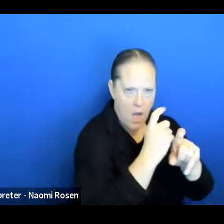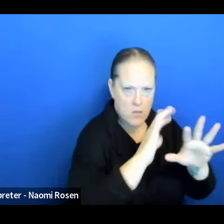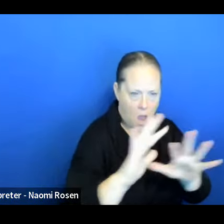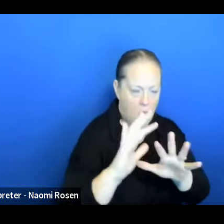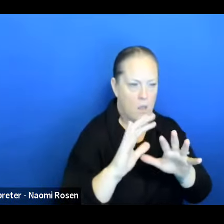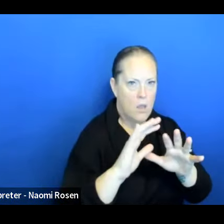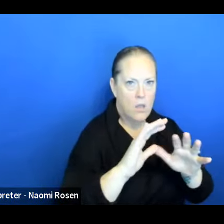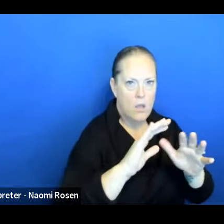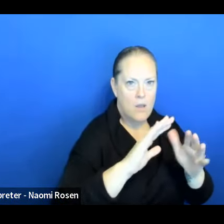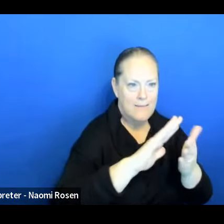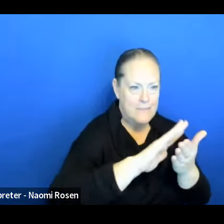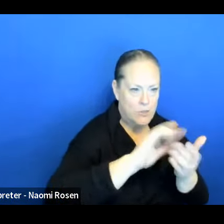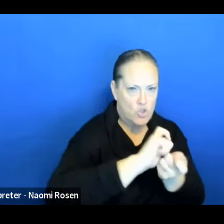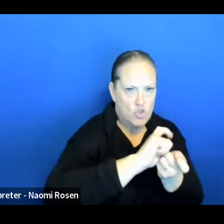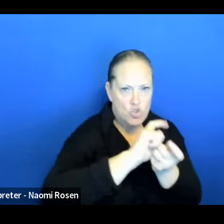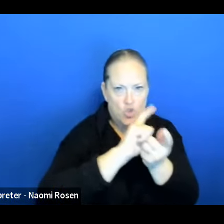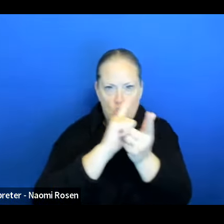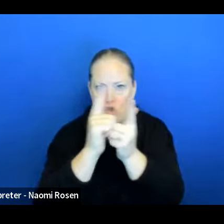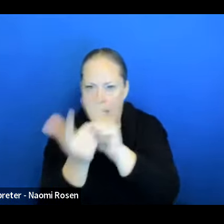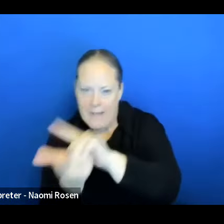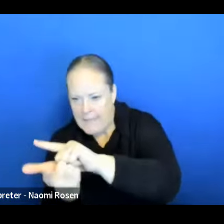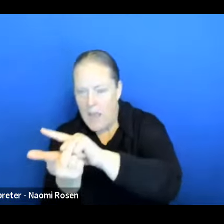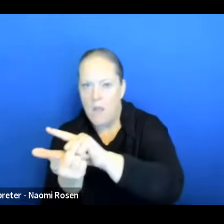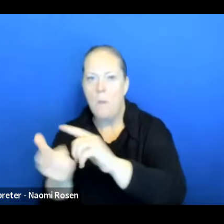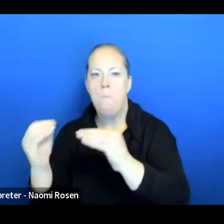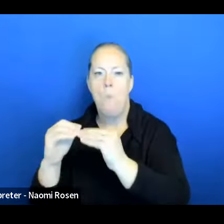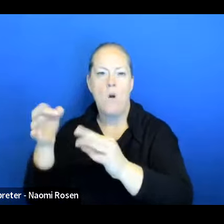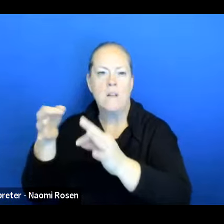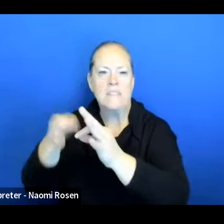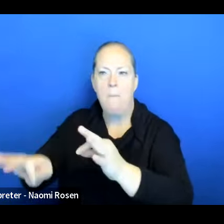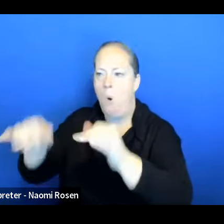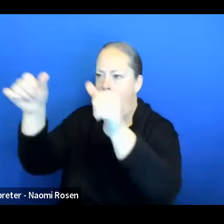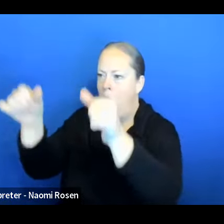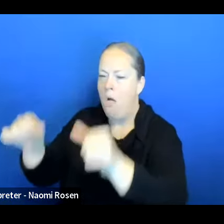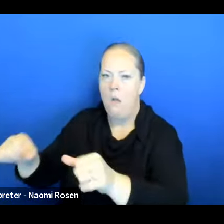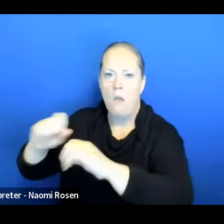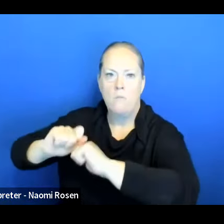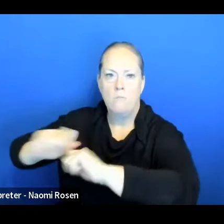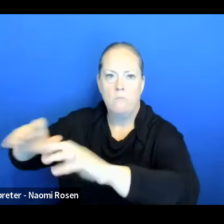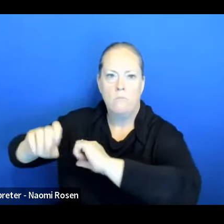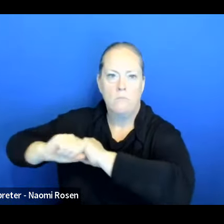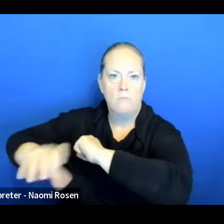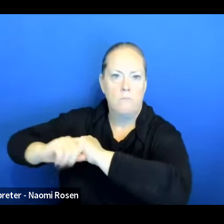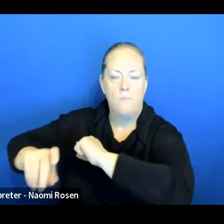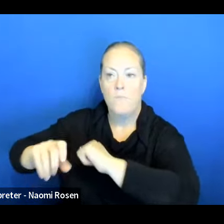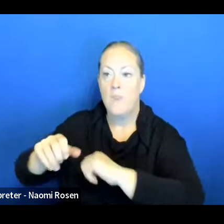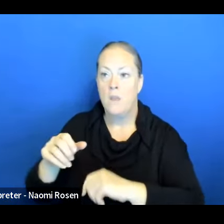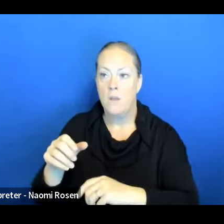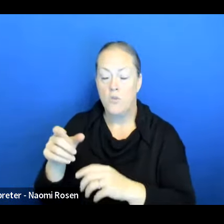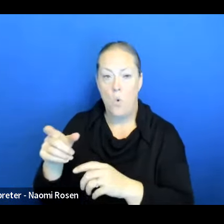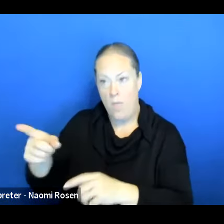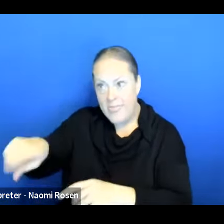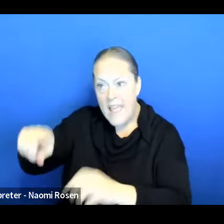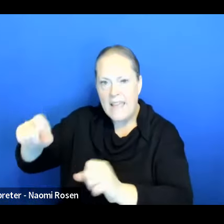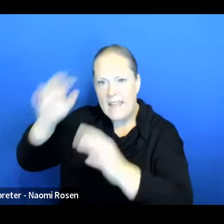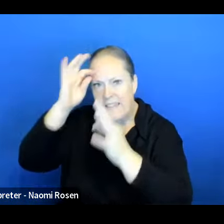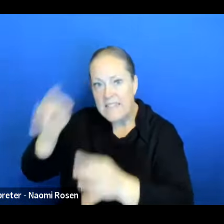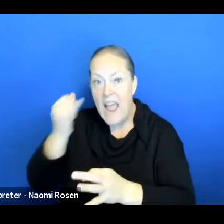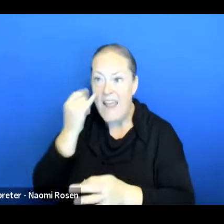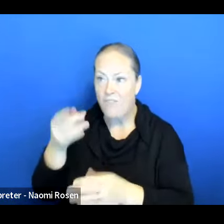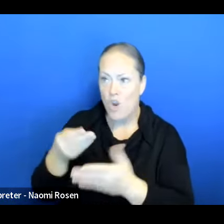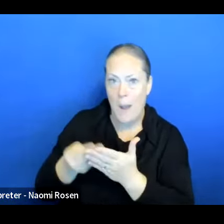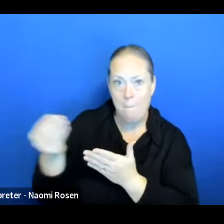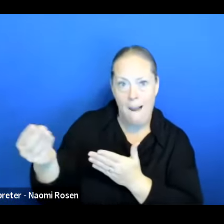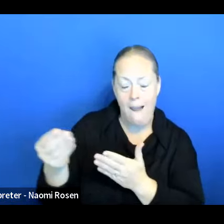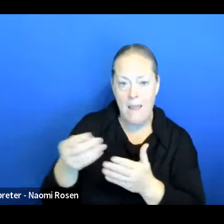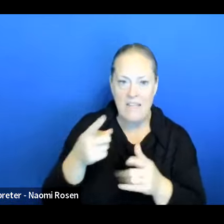informed decisions. Whether they decide to eat the Kit Kat or the Fritos, or they decide to buy a mango or a tomato, you know, they